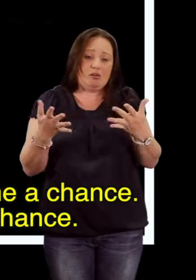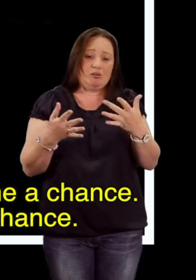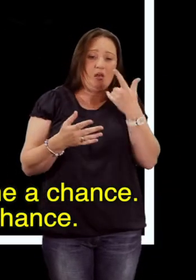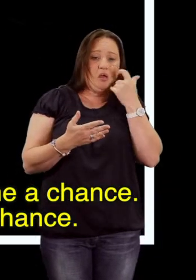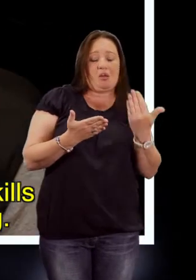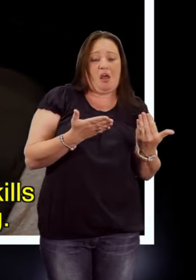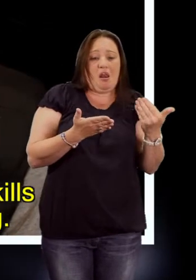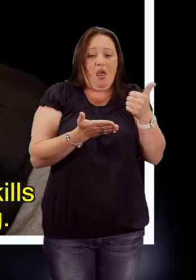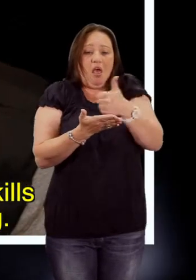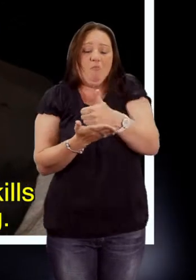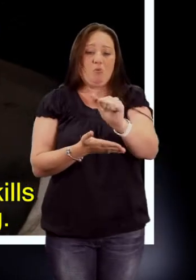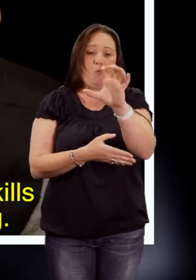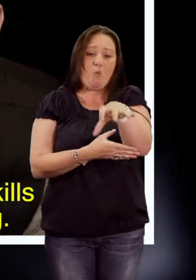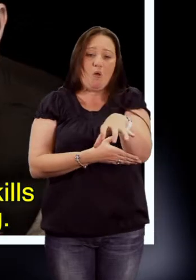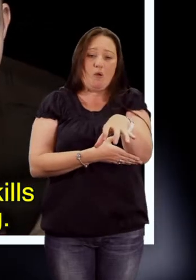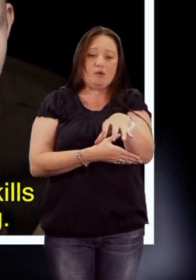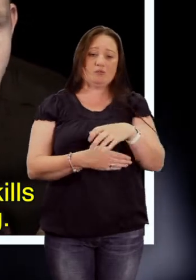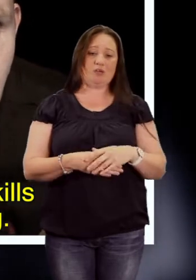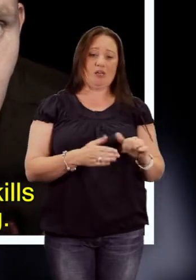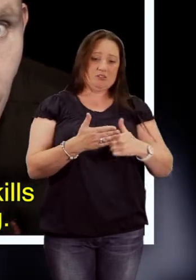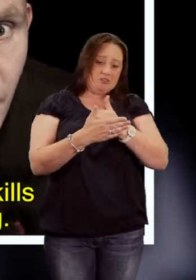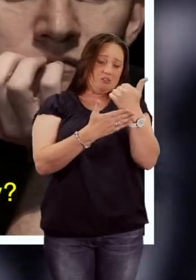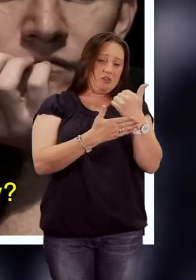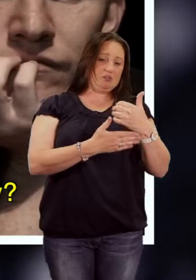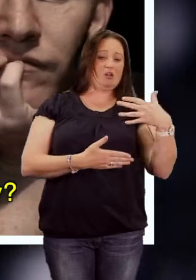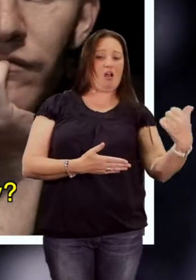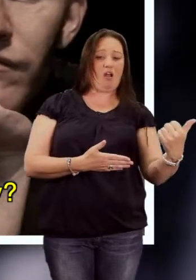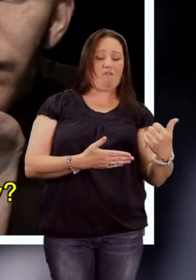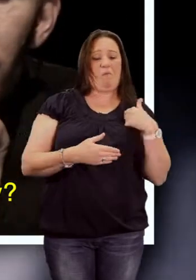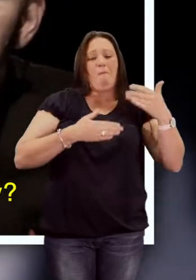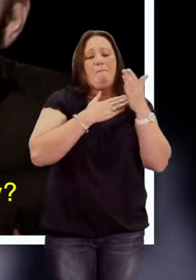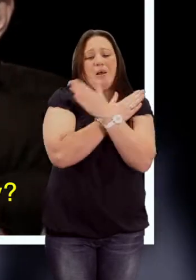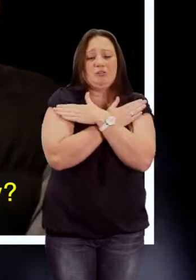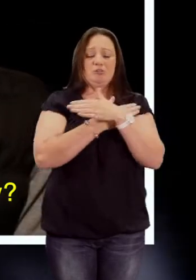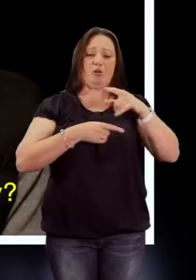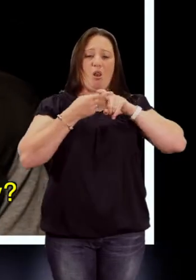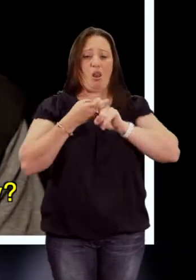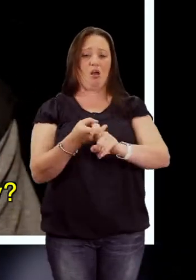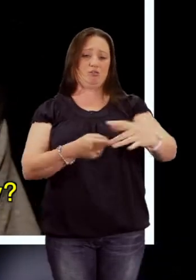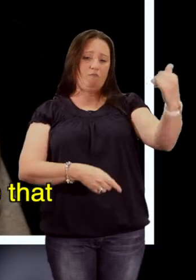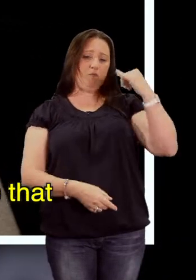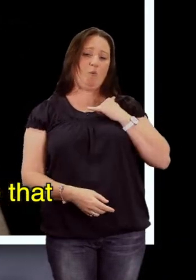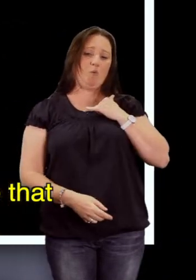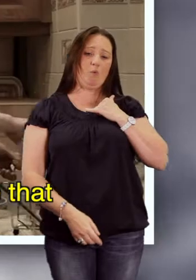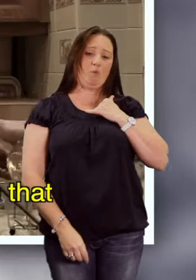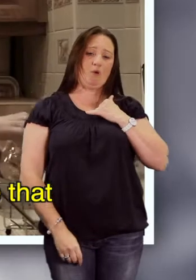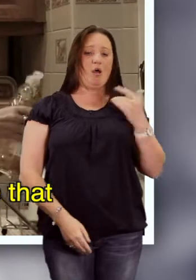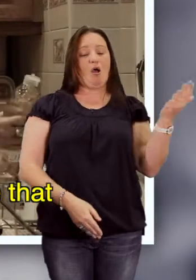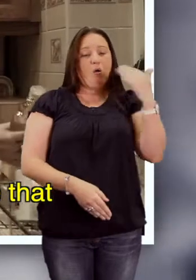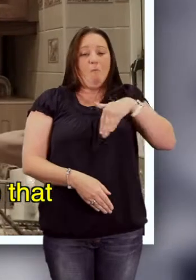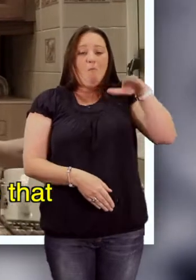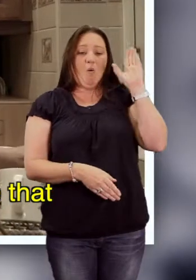I could enhance. Your workplace, the skills that I know I could bring. Want passion and loyalty? Give me a ring. You come home